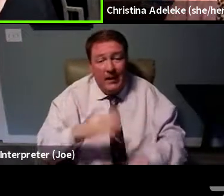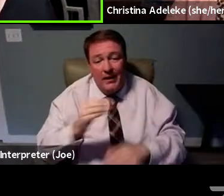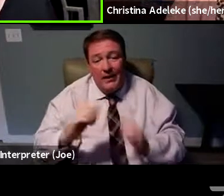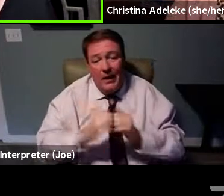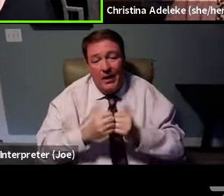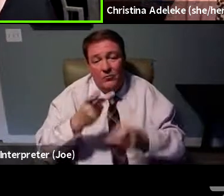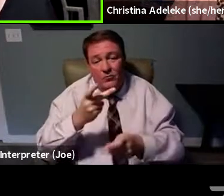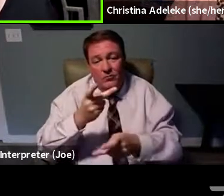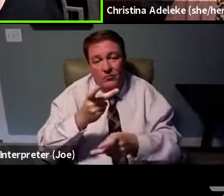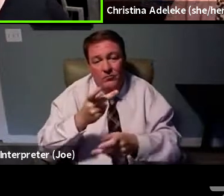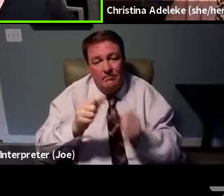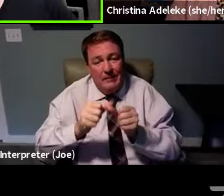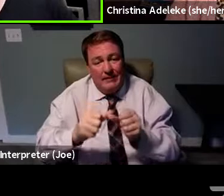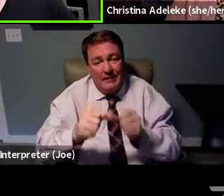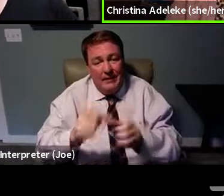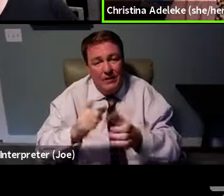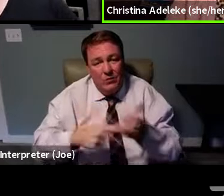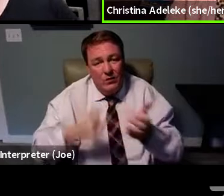maintain what we have.